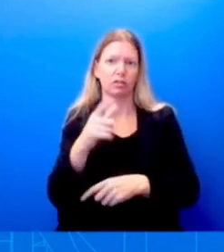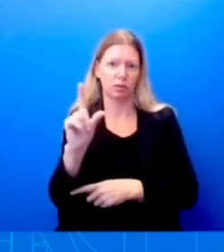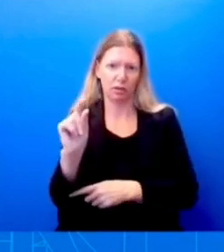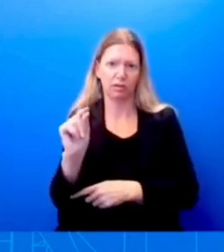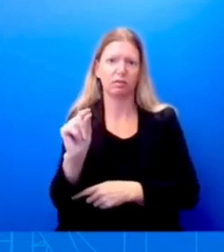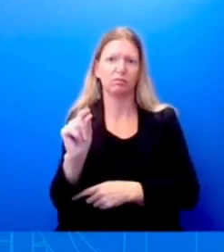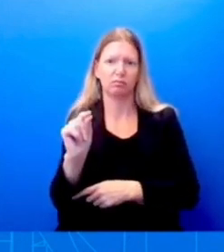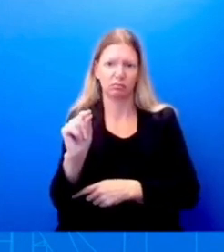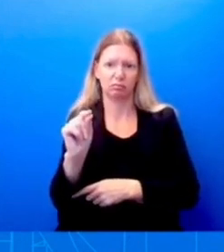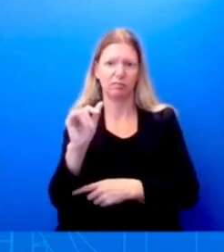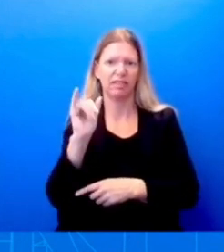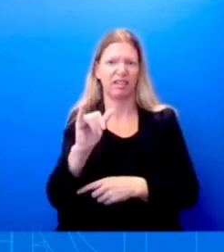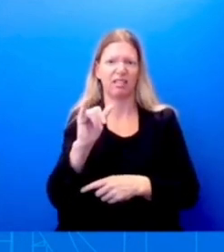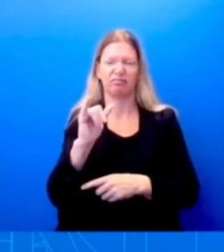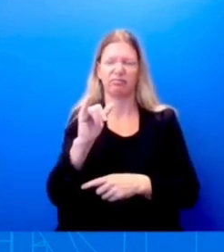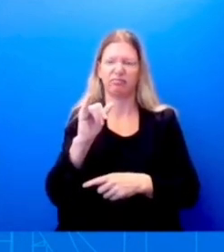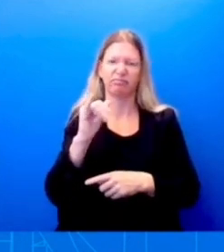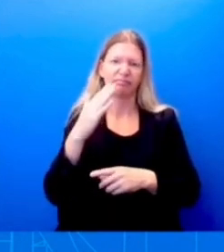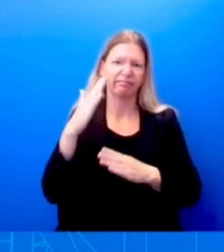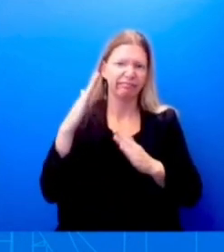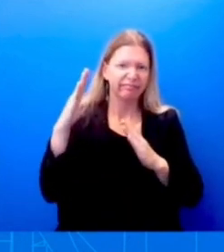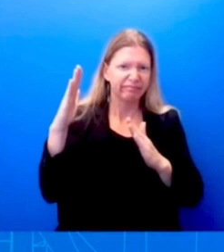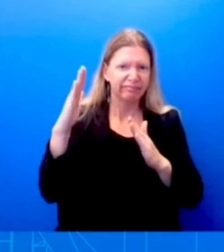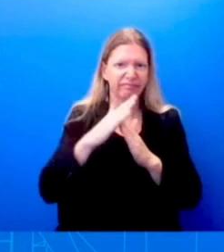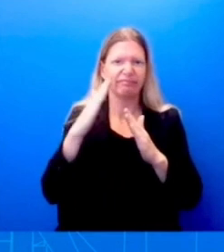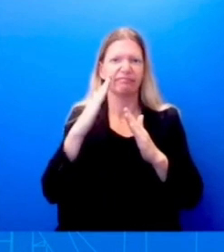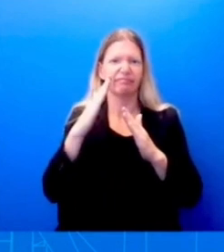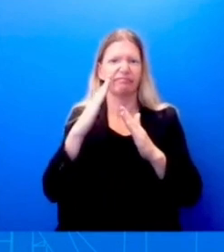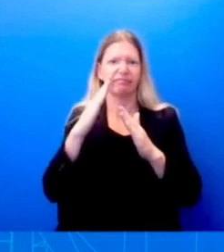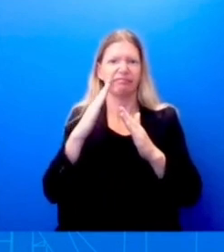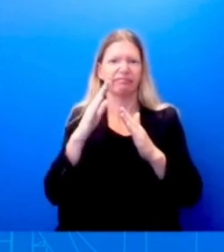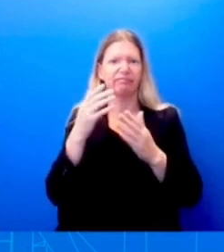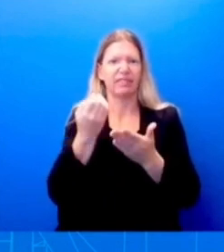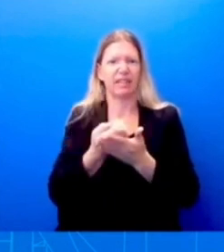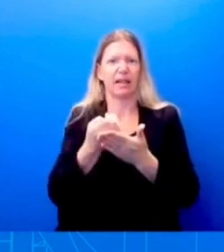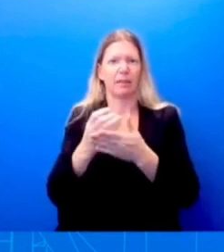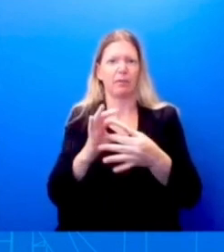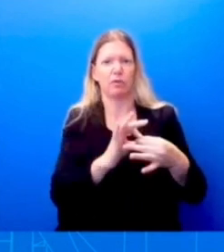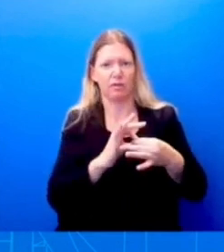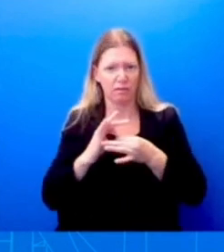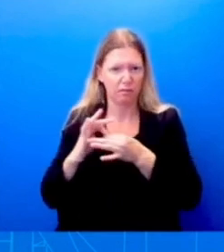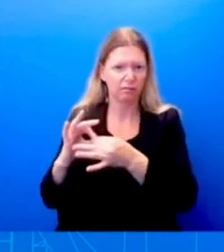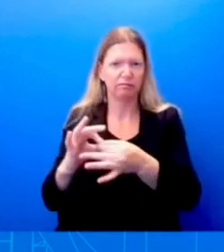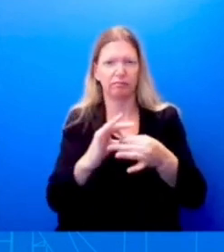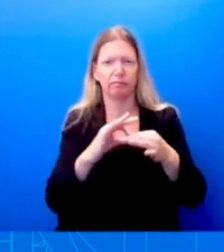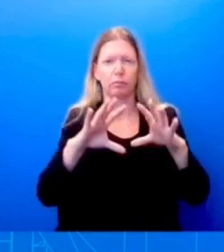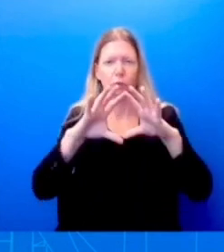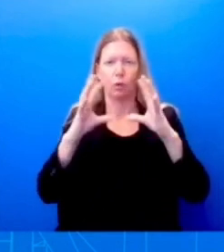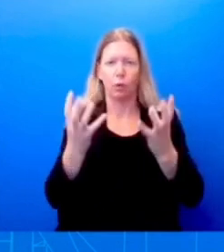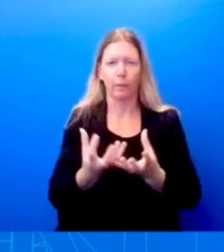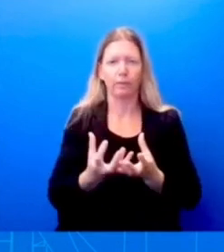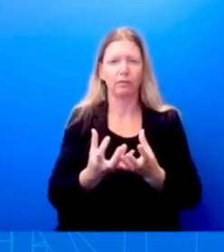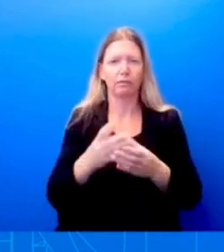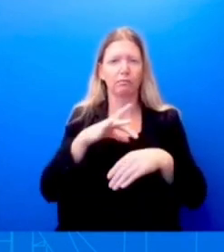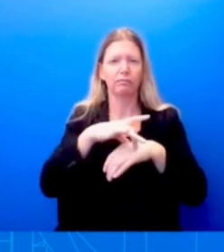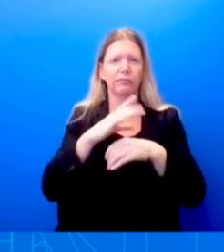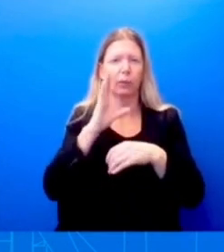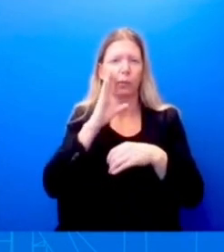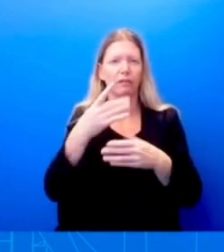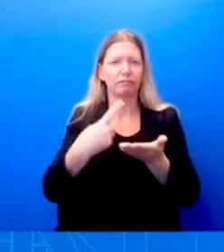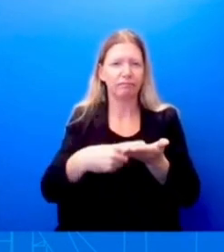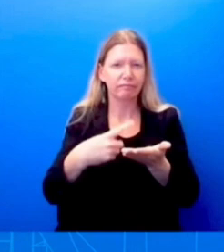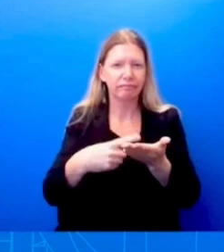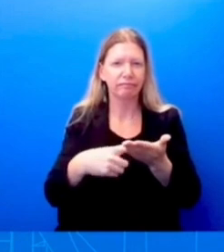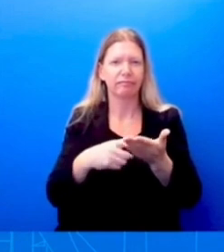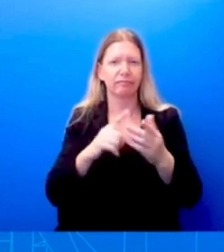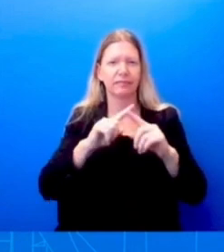cooperation globally. Uh, he'll discuss a range of joint efforts to tackle global issues from the clean energy, uh, transition and combating